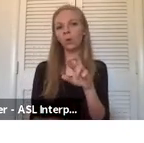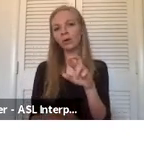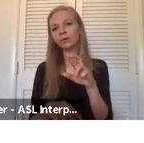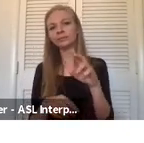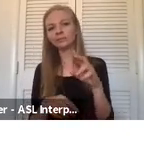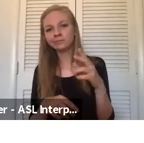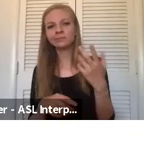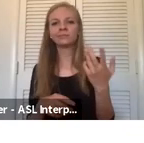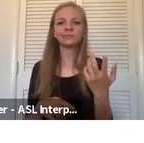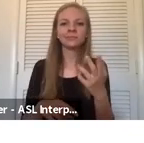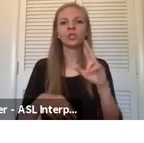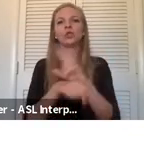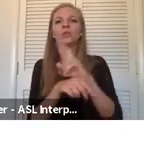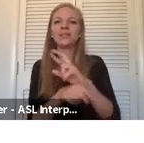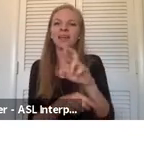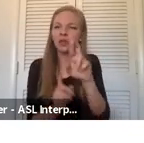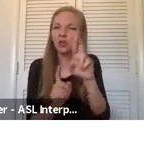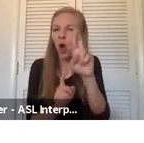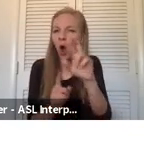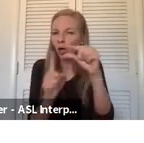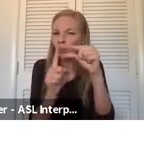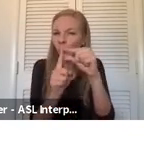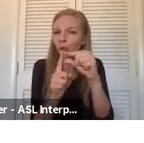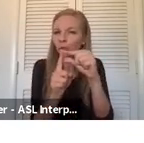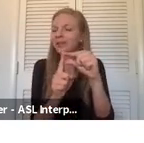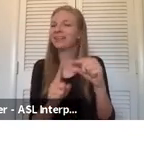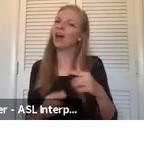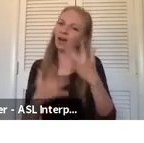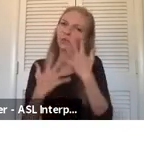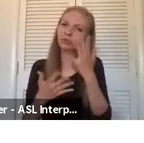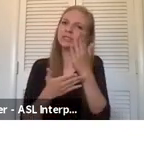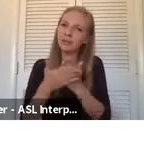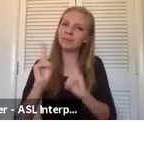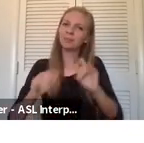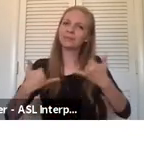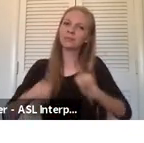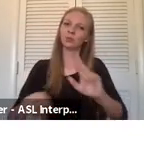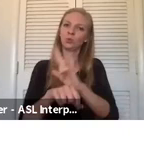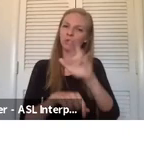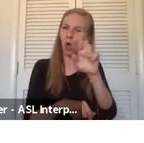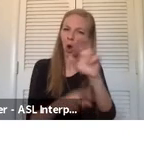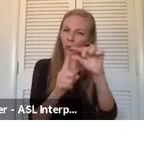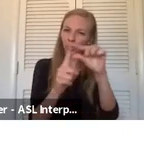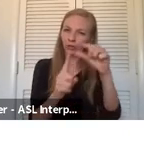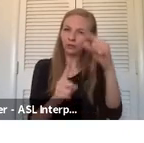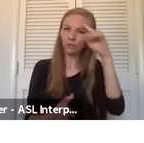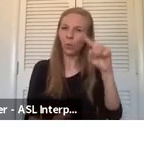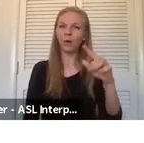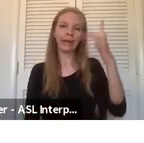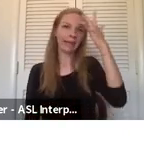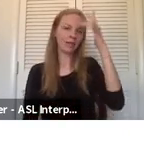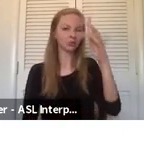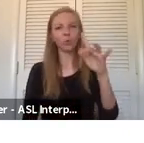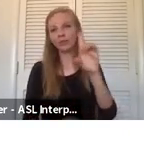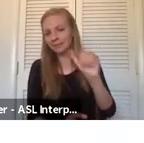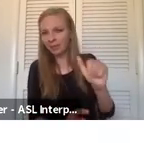very bad, using the R word. Unfortunately, people still doing that. Um, but also kind of, you know, keeping in mind and going